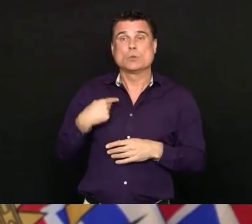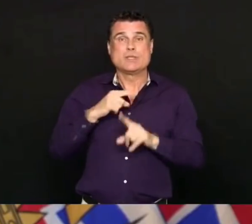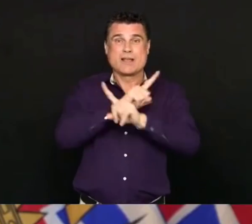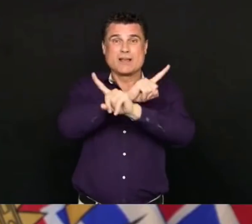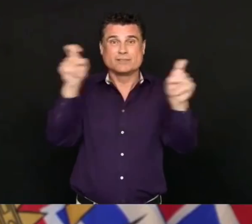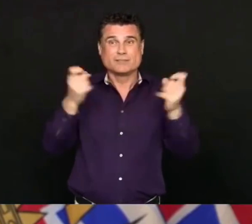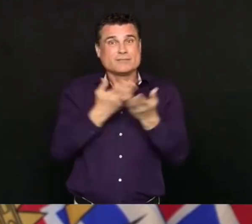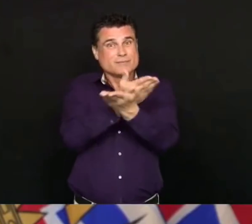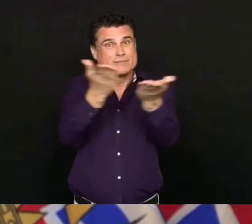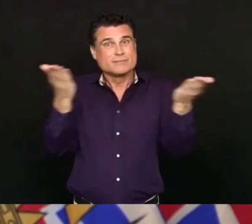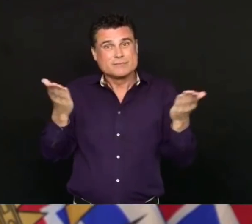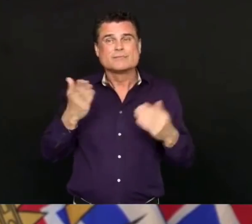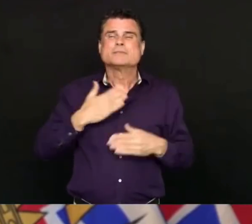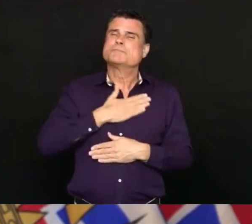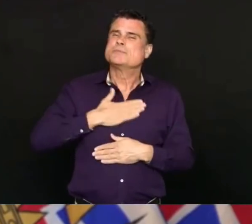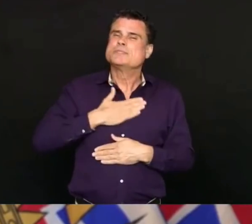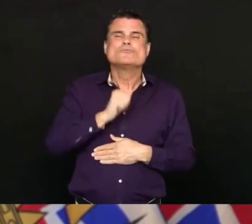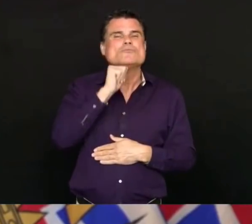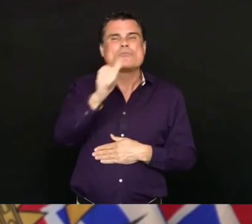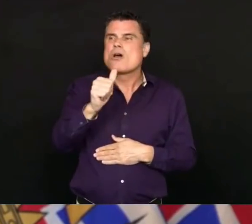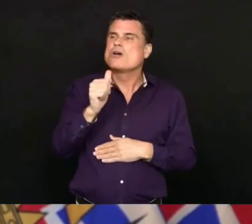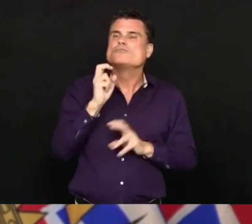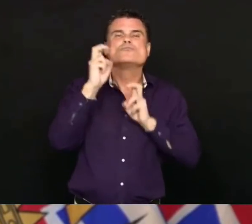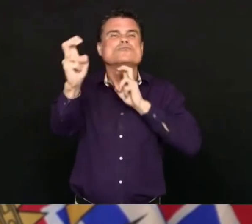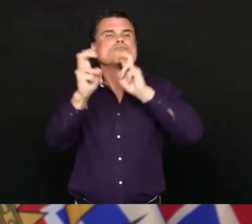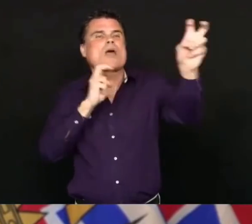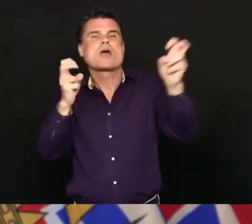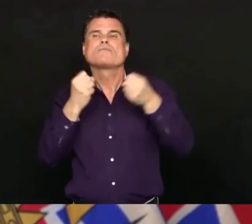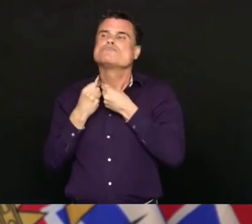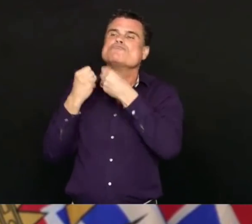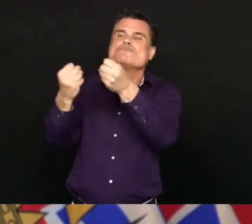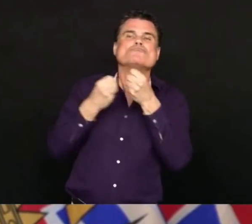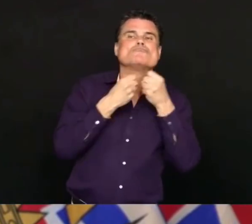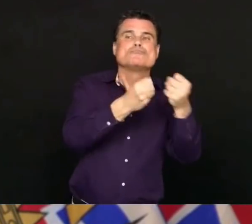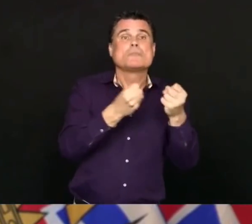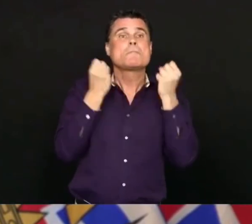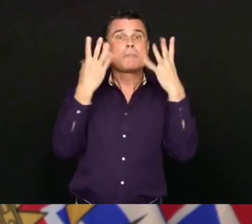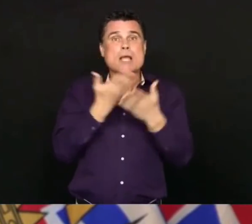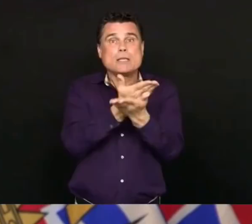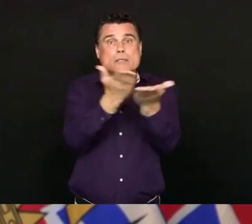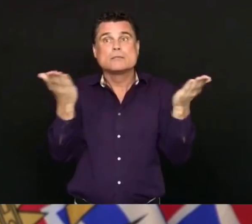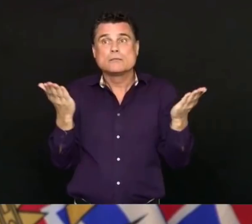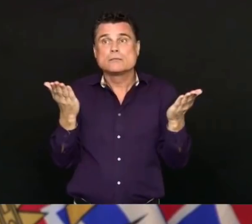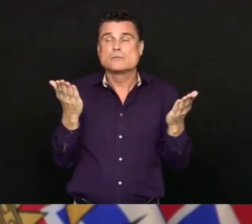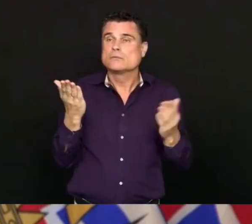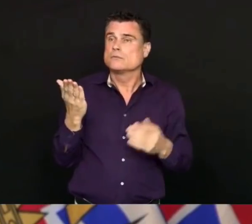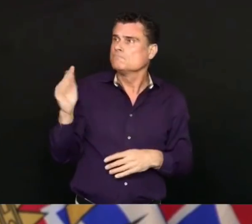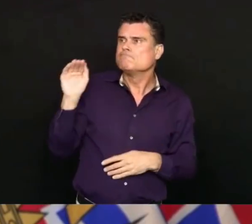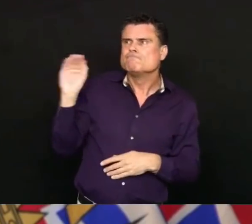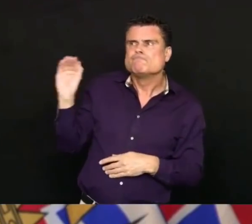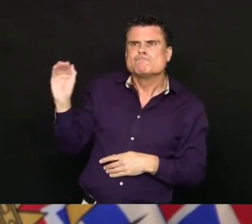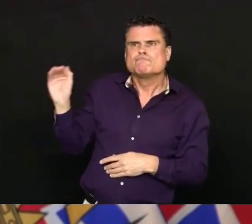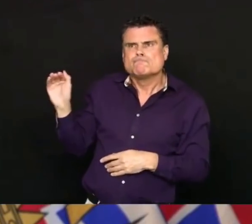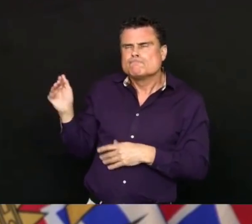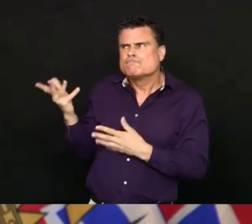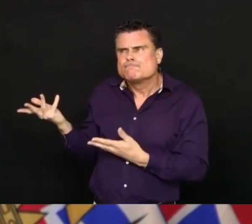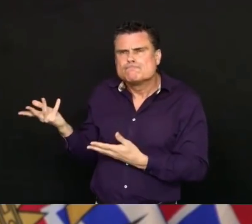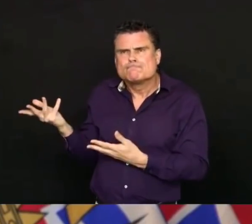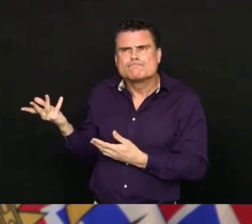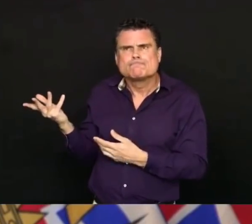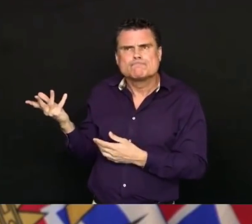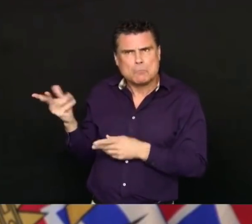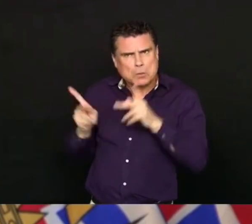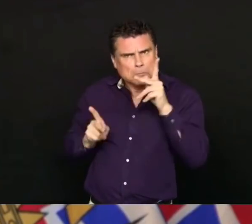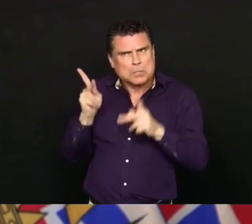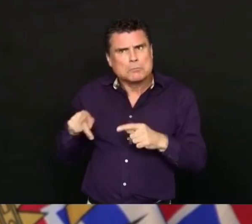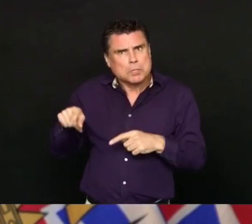BC Ferries and about other travel options. I think it's safe to say that we have been united and keeping